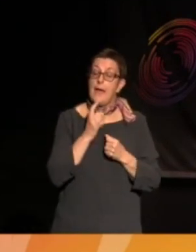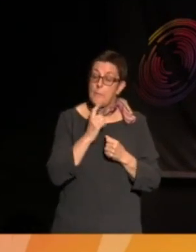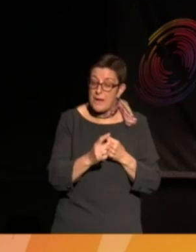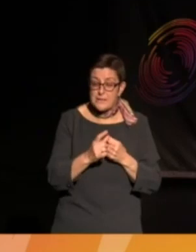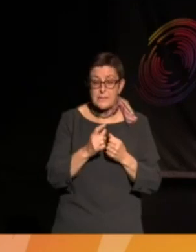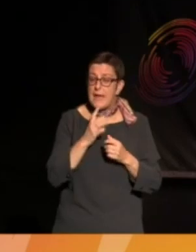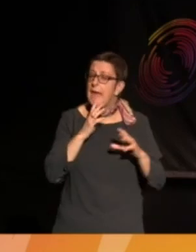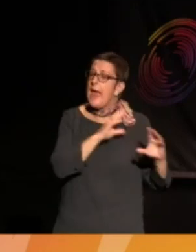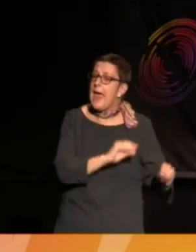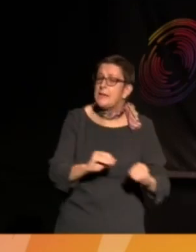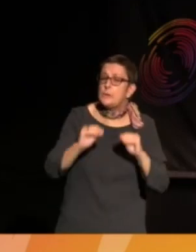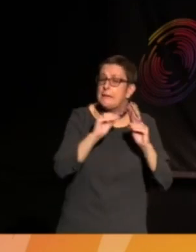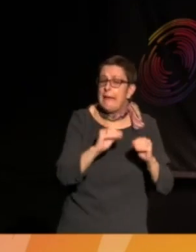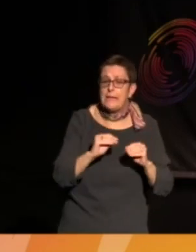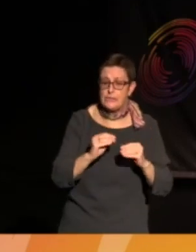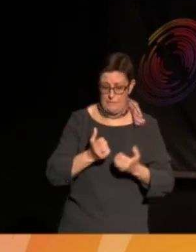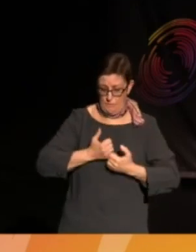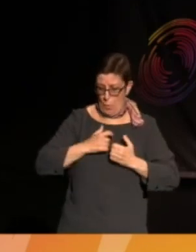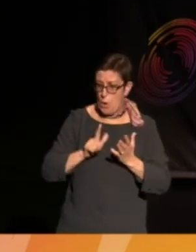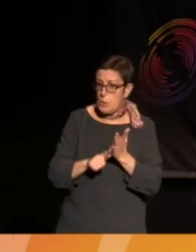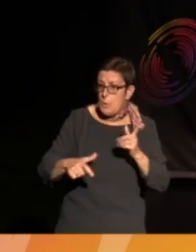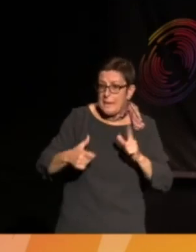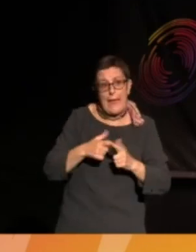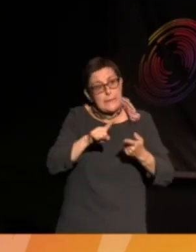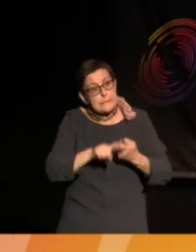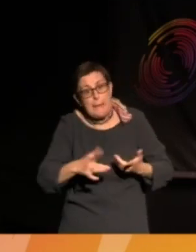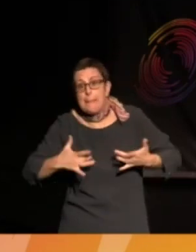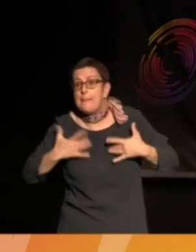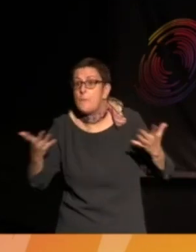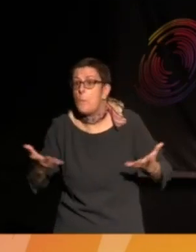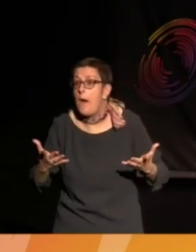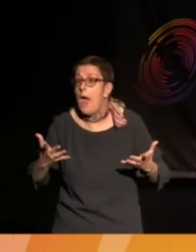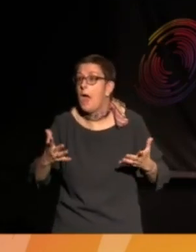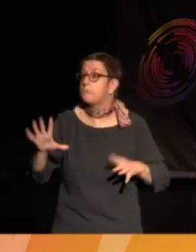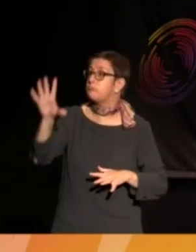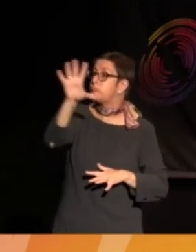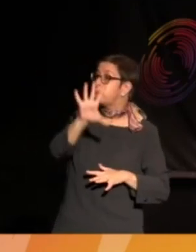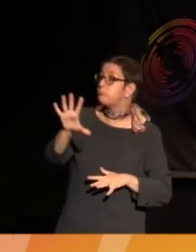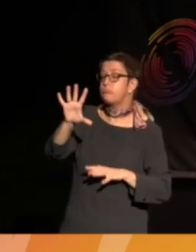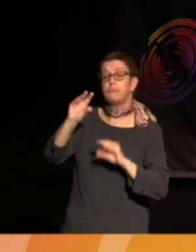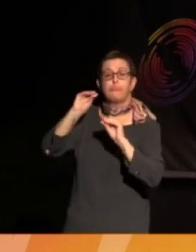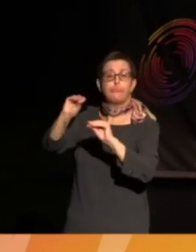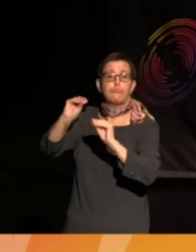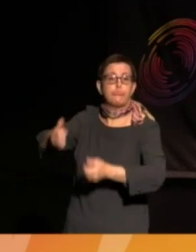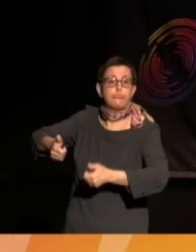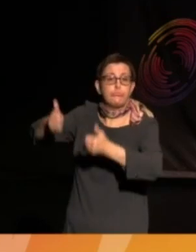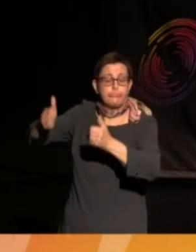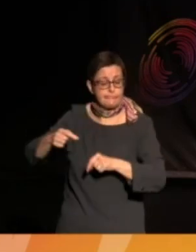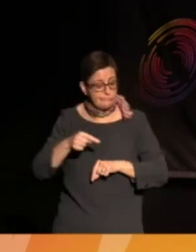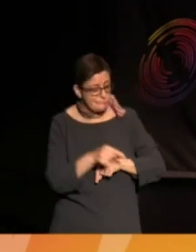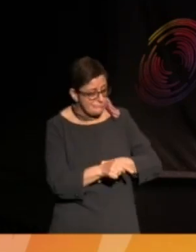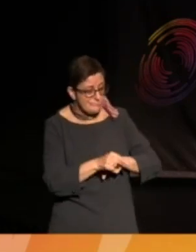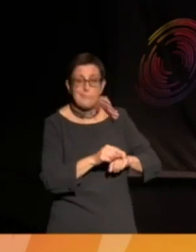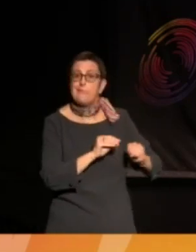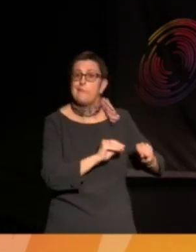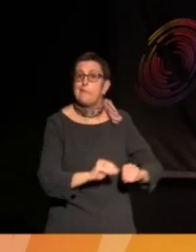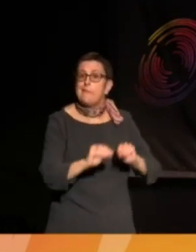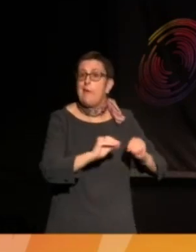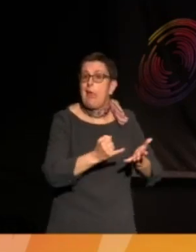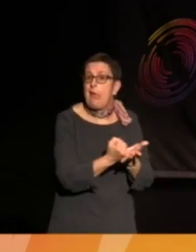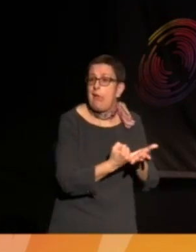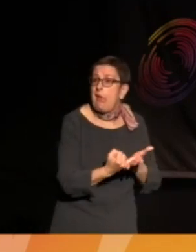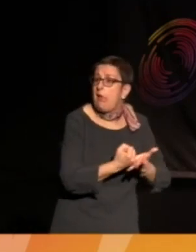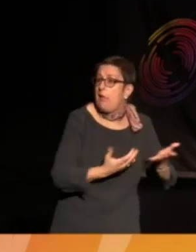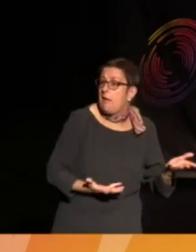possibilities for kids in our own country, depending on where they live and what resources the schools have got. And that's not equality. So, that's just an